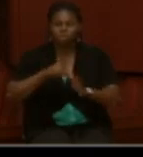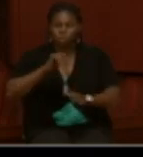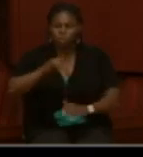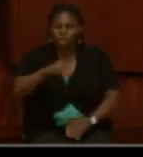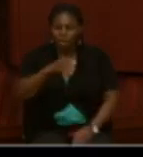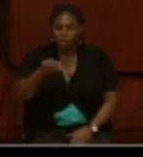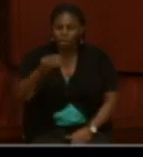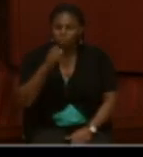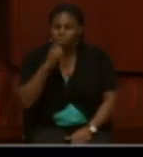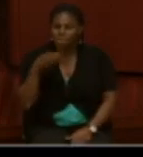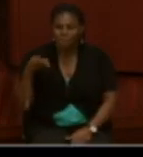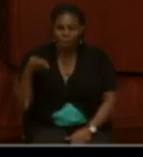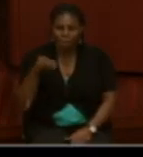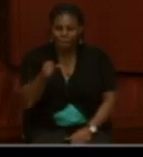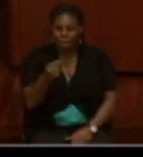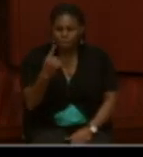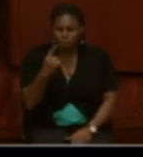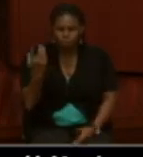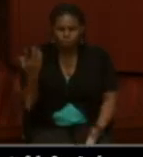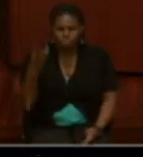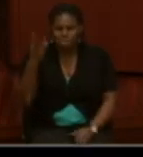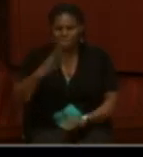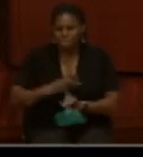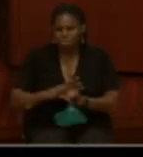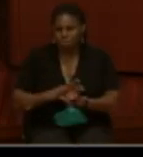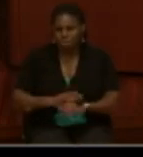wasn't paid for nearly six months.